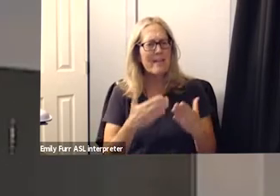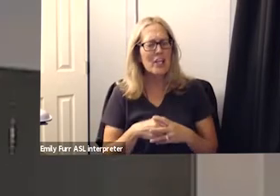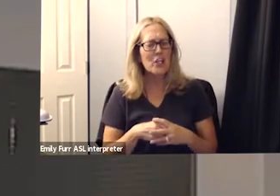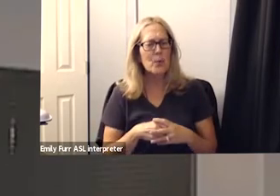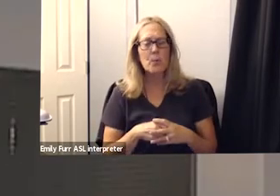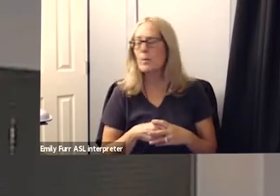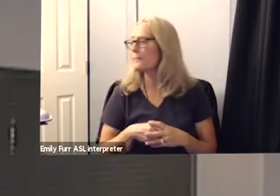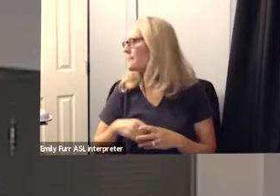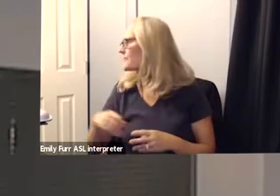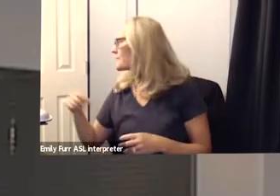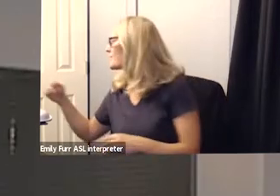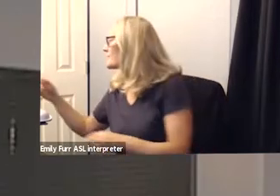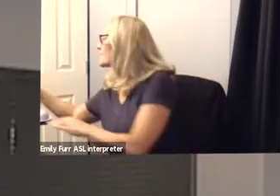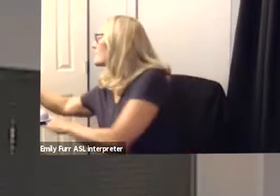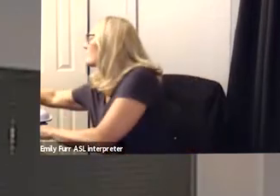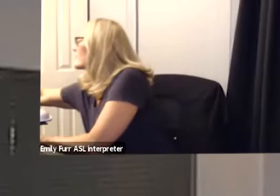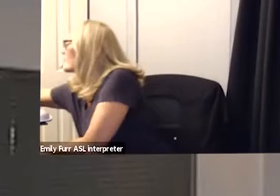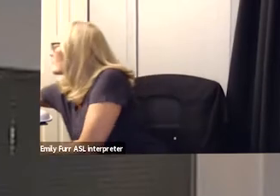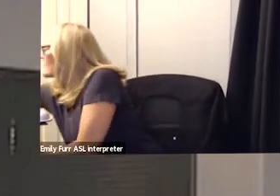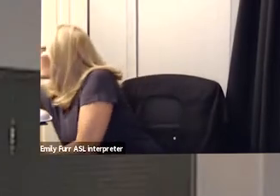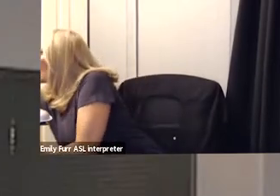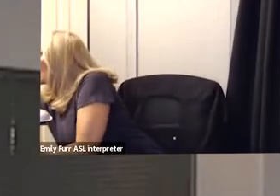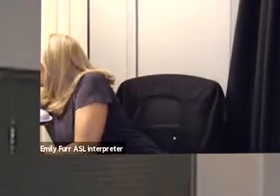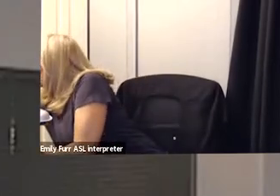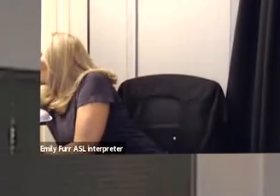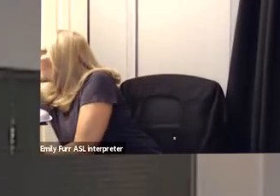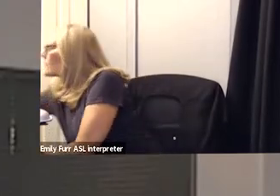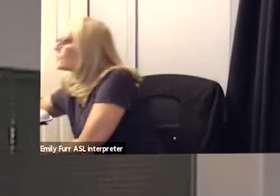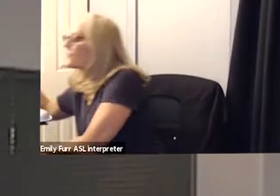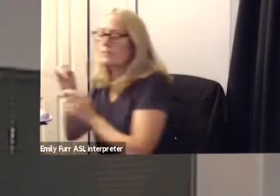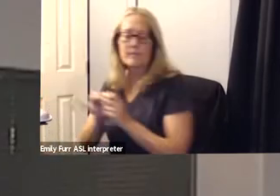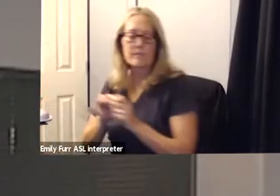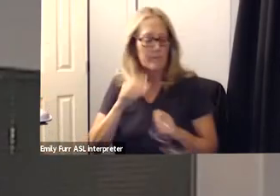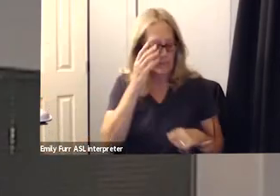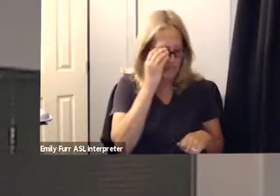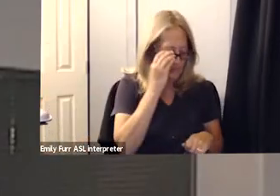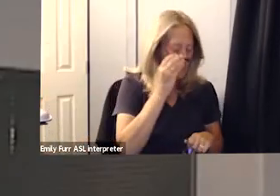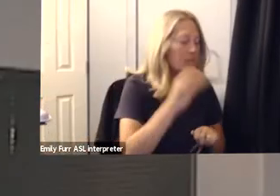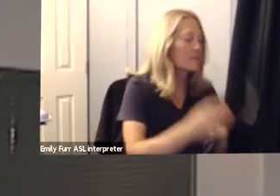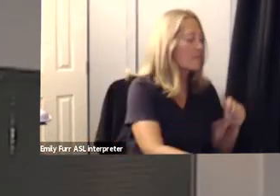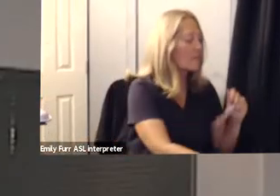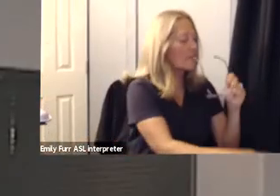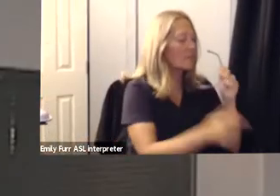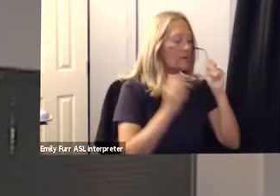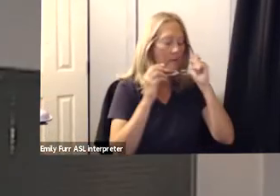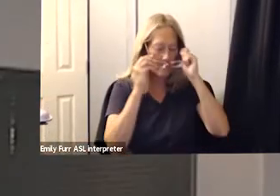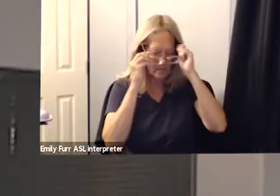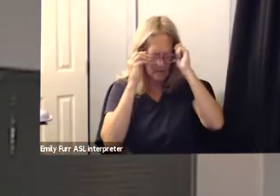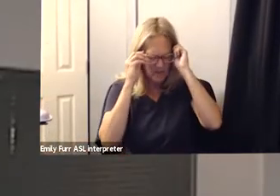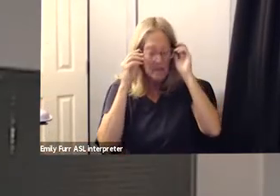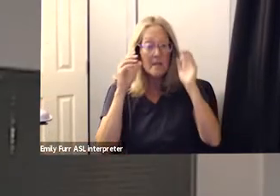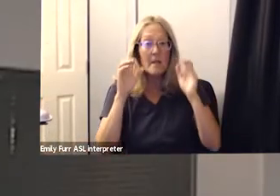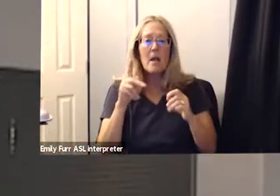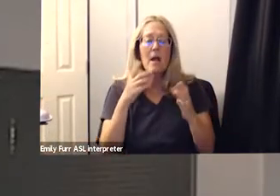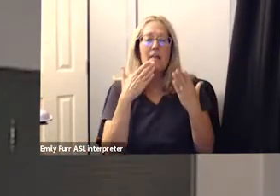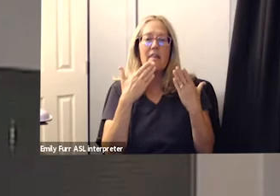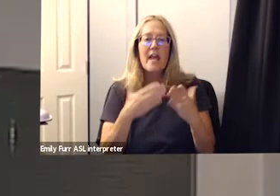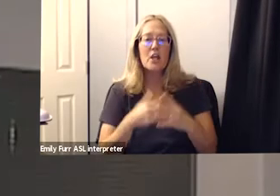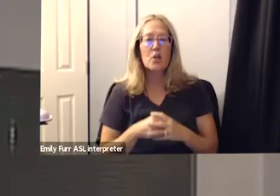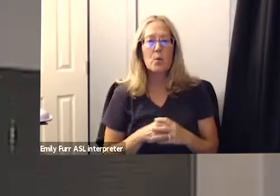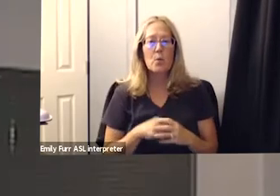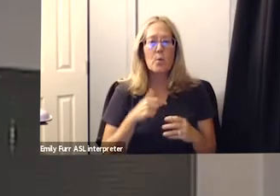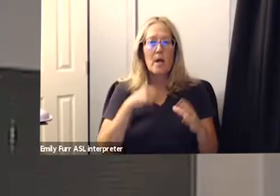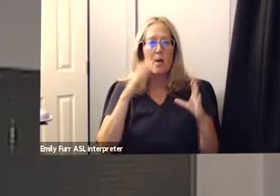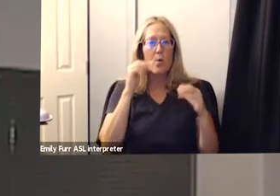um we can continue down the line miss alvarez please well thank you and um i